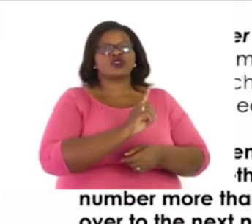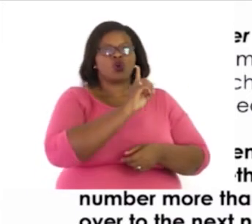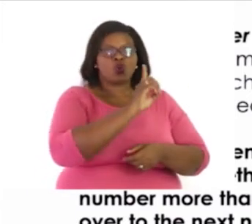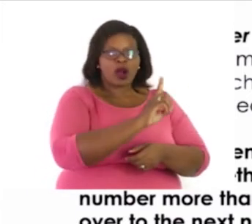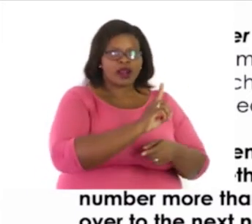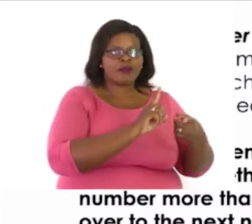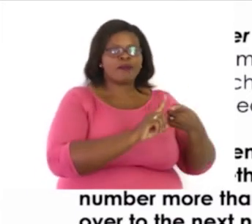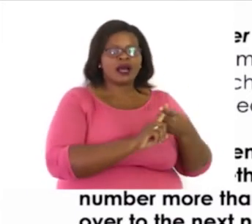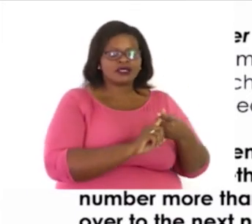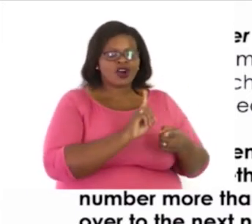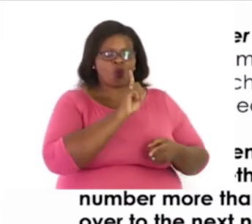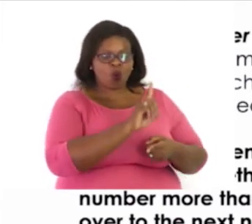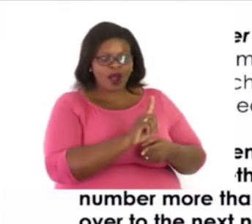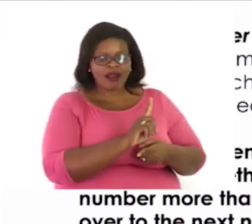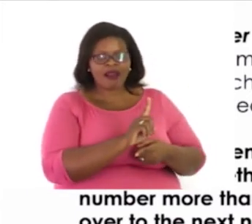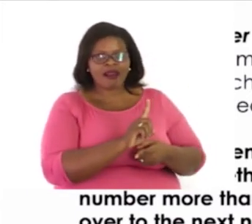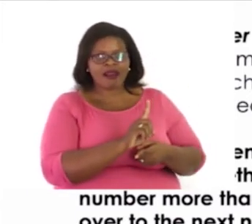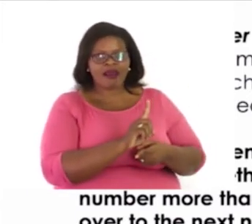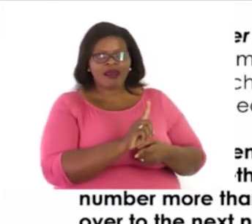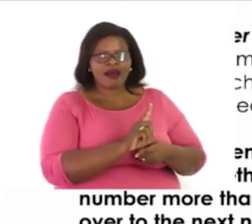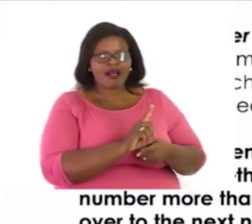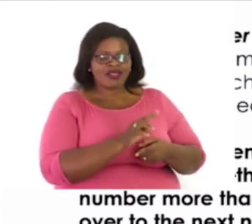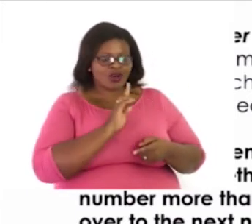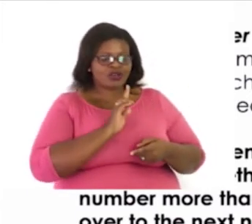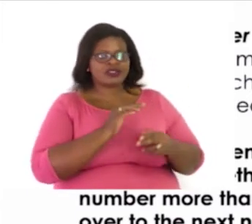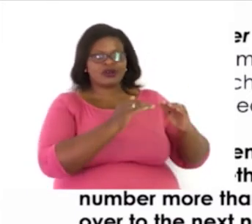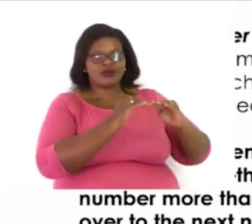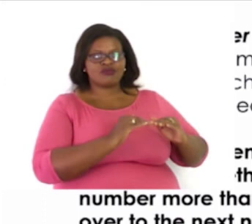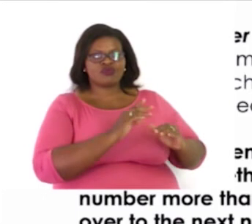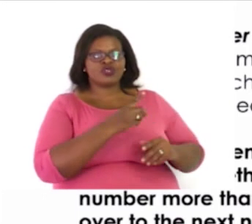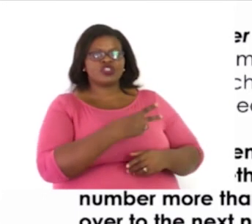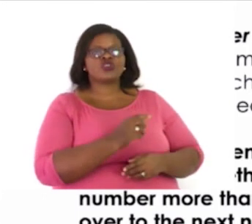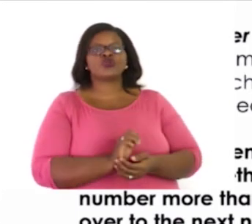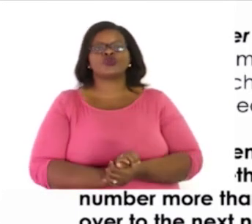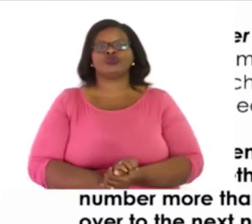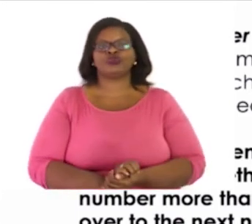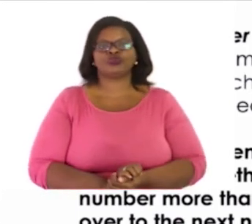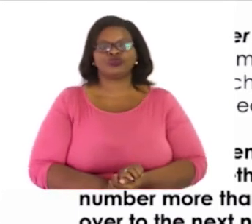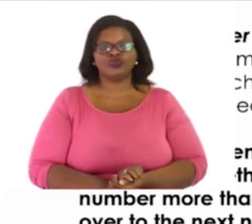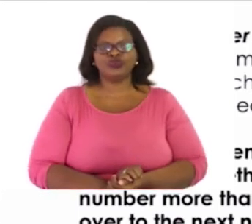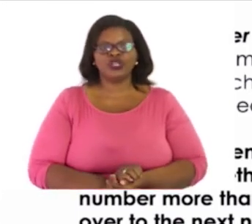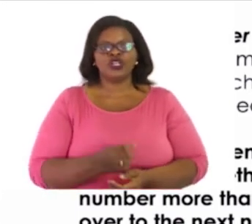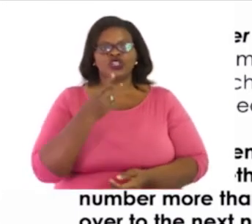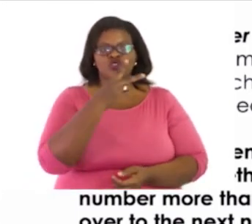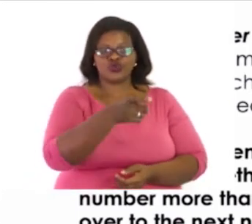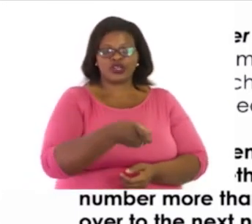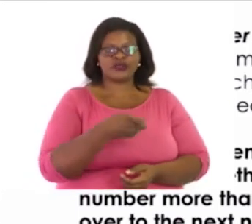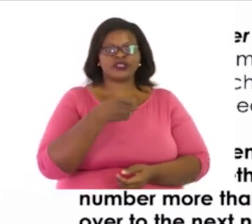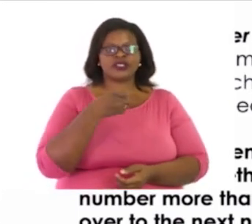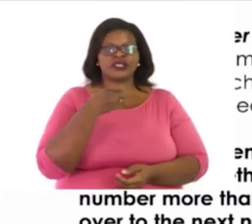plus the one that was carried over. That is equal to two. So, our answer is two thousand